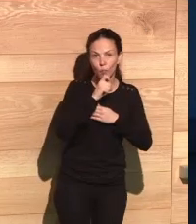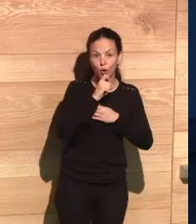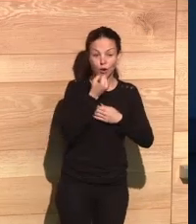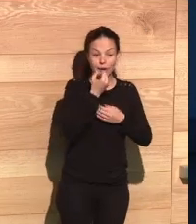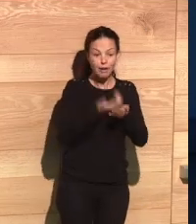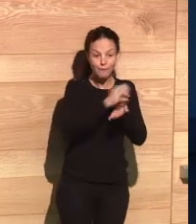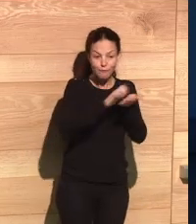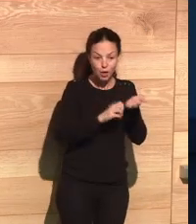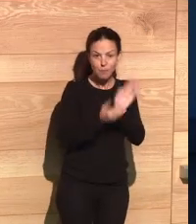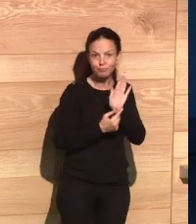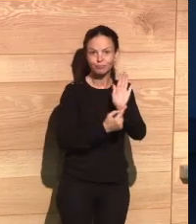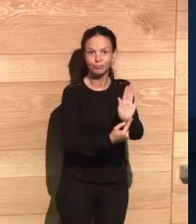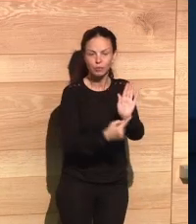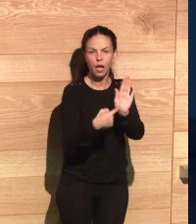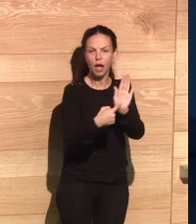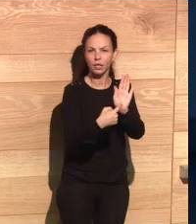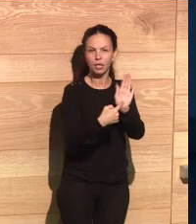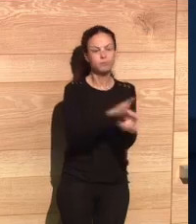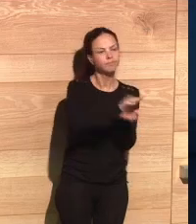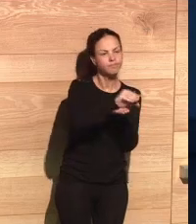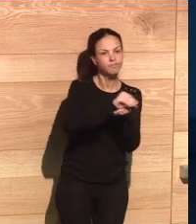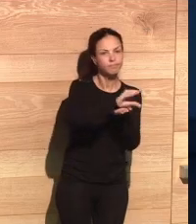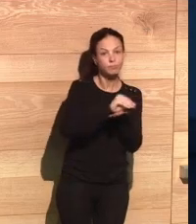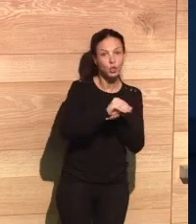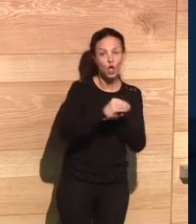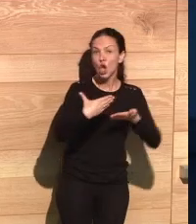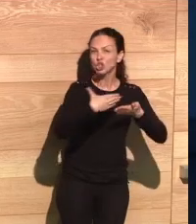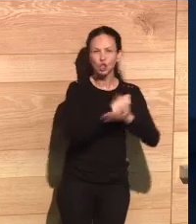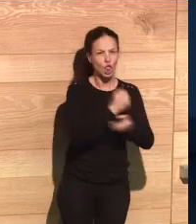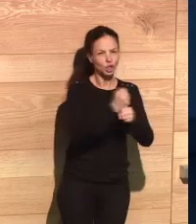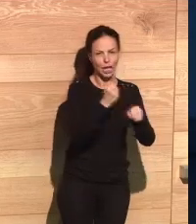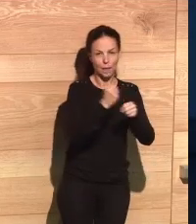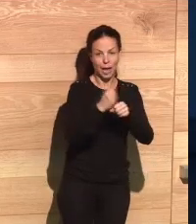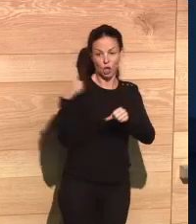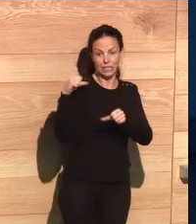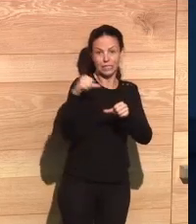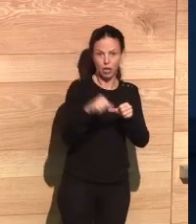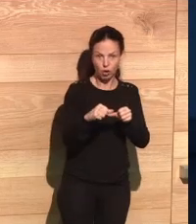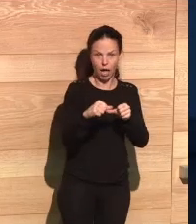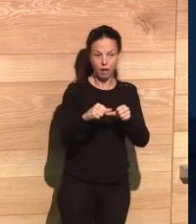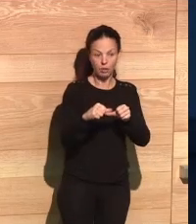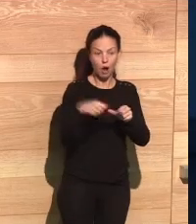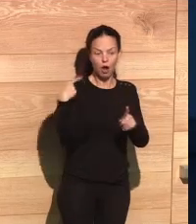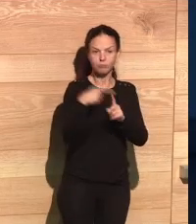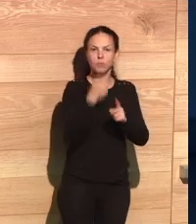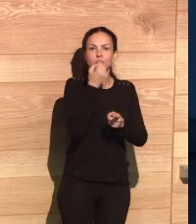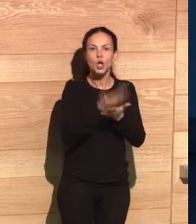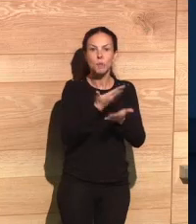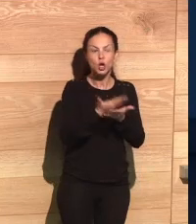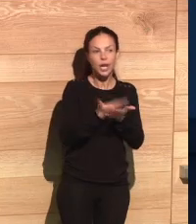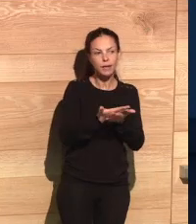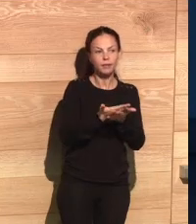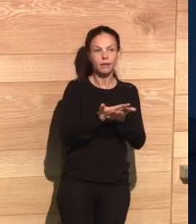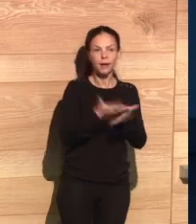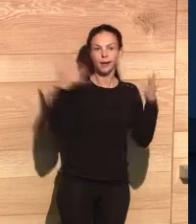monetization of data, among other topics. The report that we present today is a synthesis of all these works in